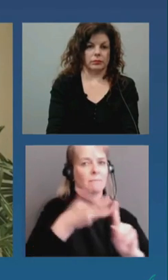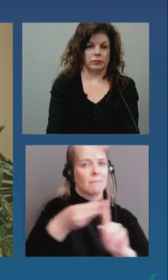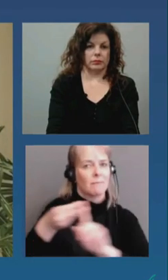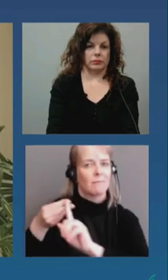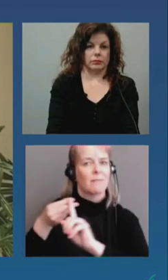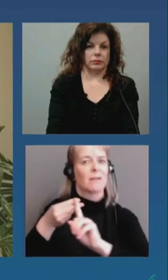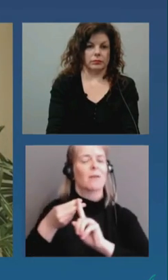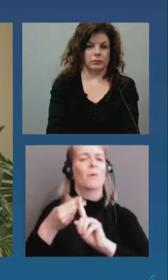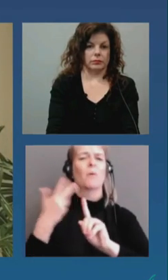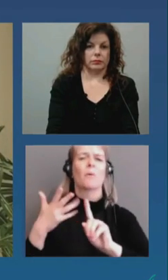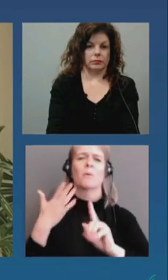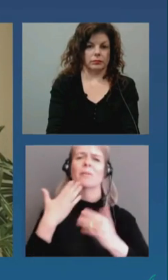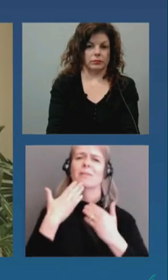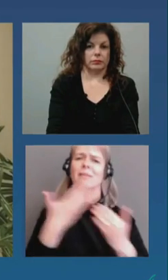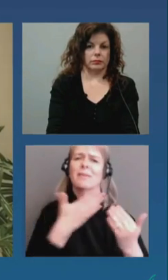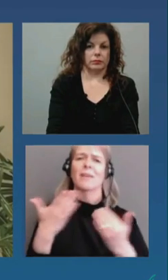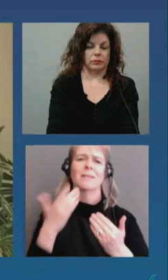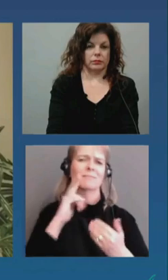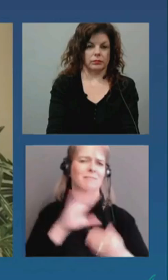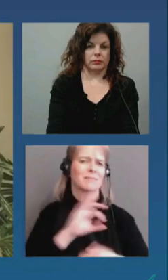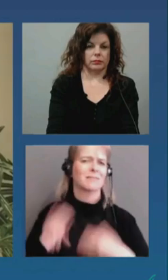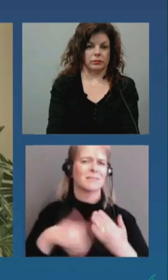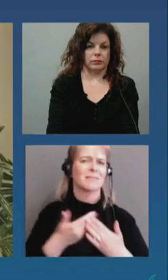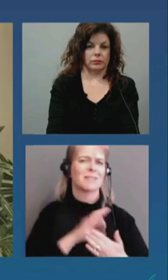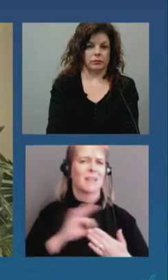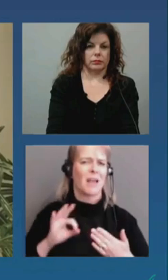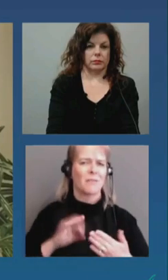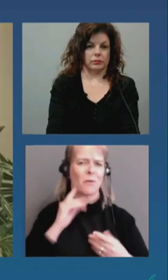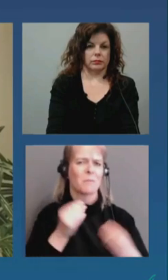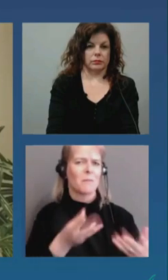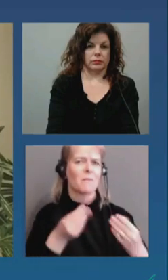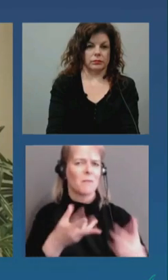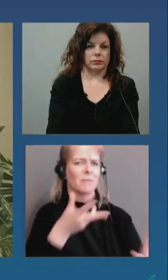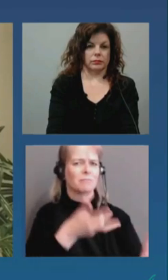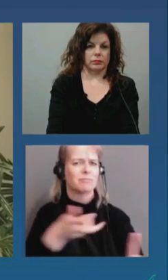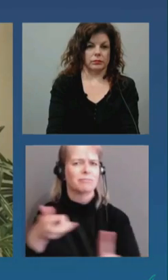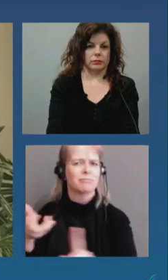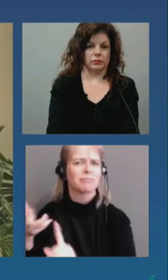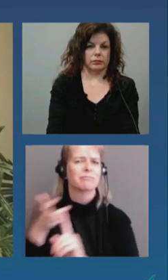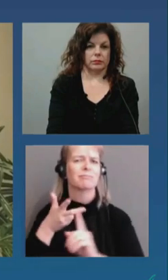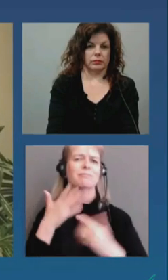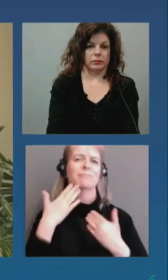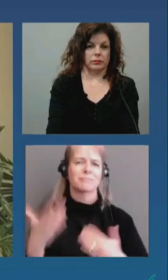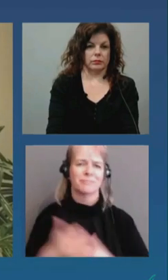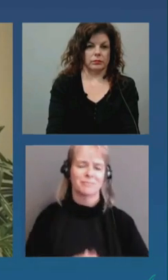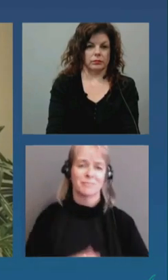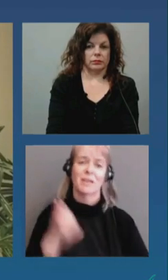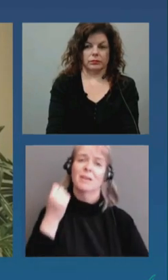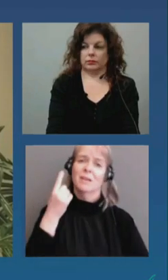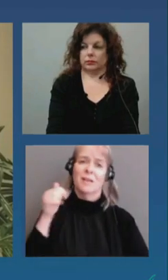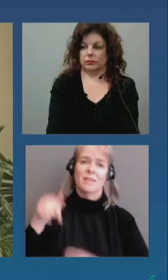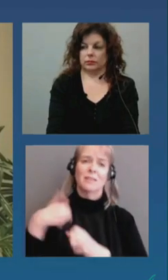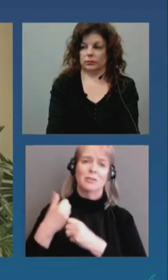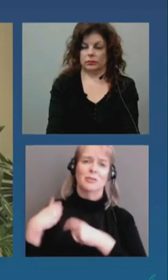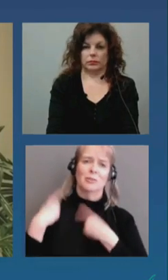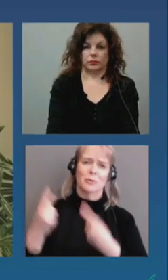staff for doing such a great, great job. It's been a difficult year. I don't have to repeat that.